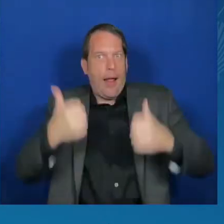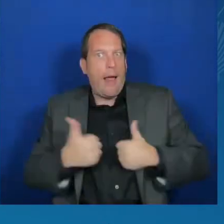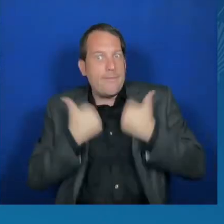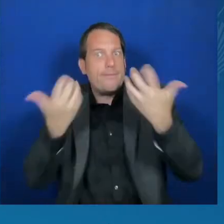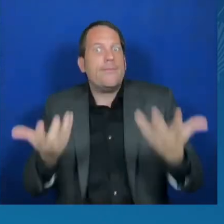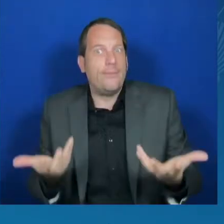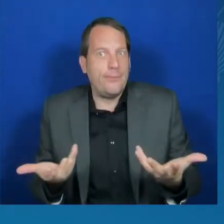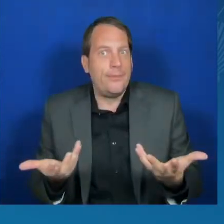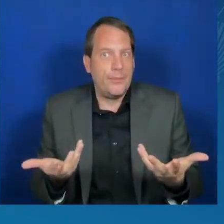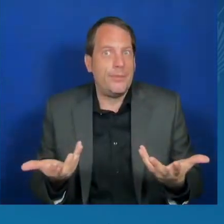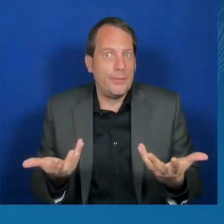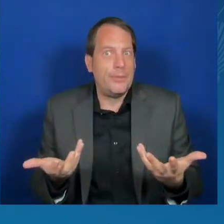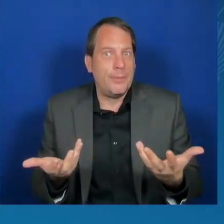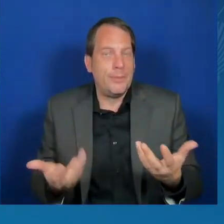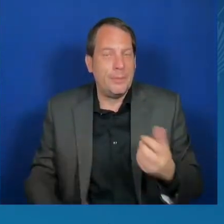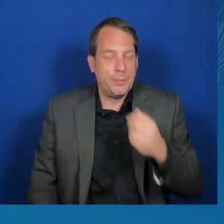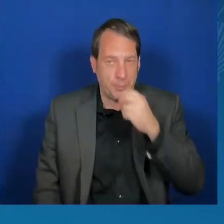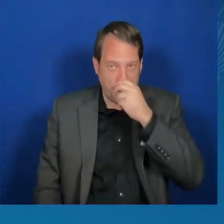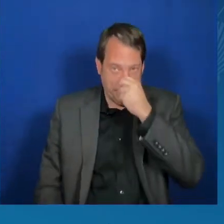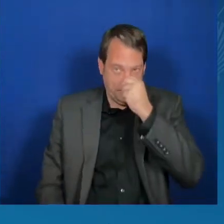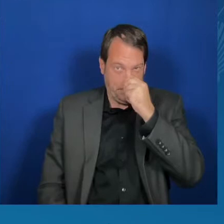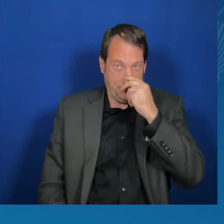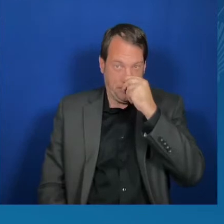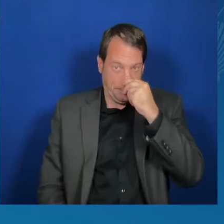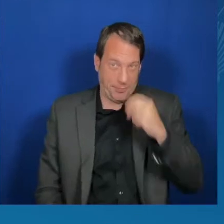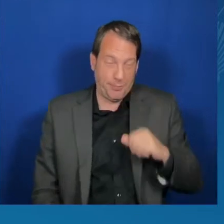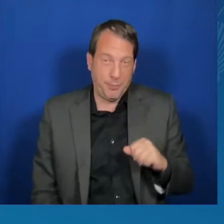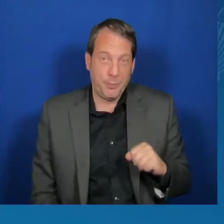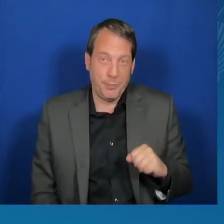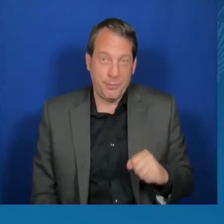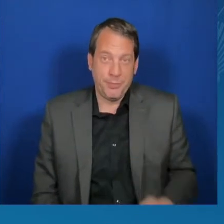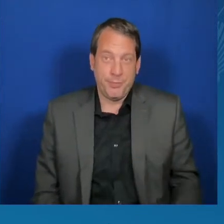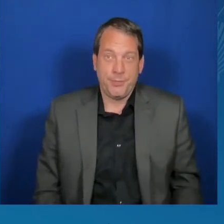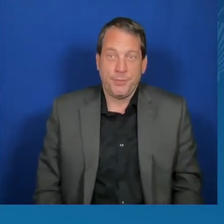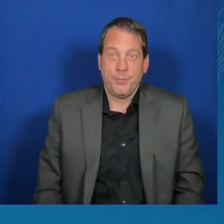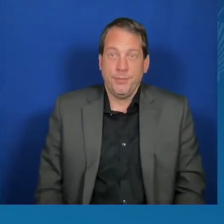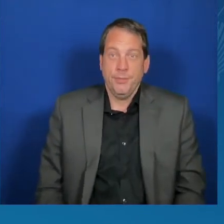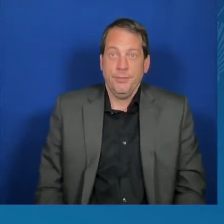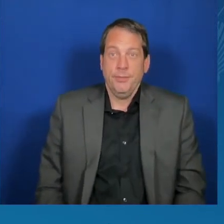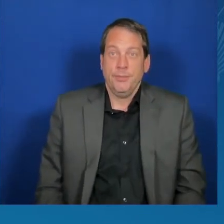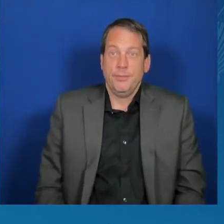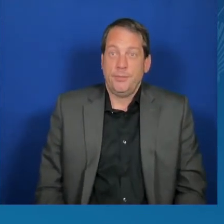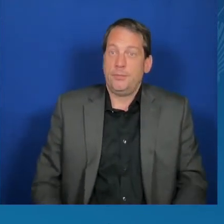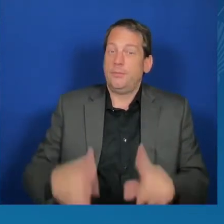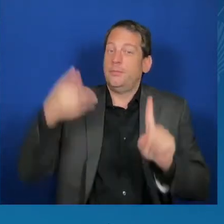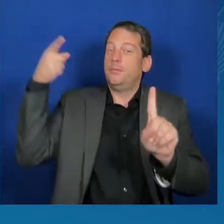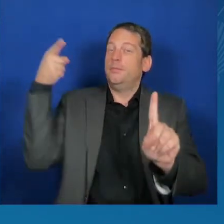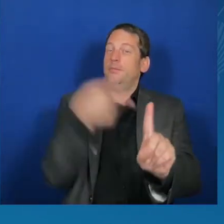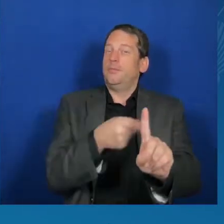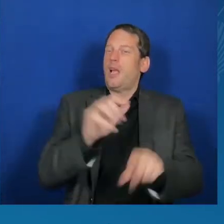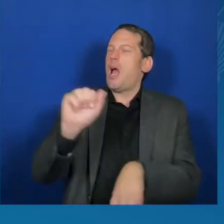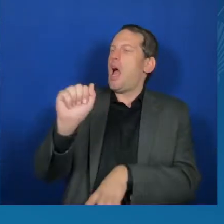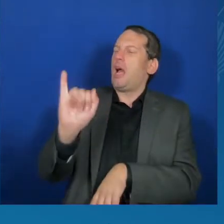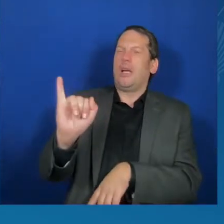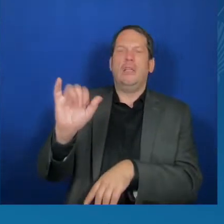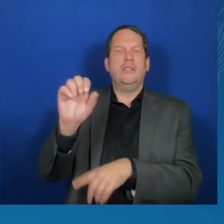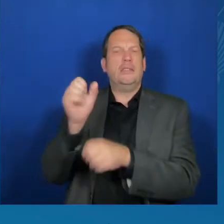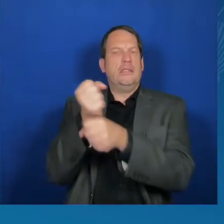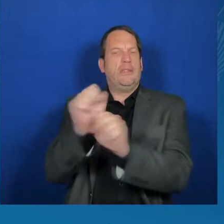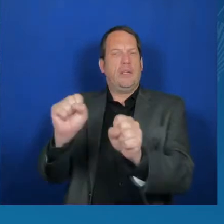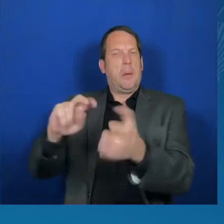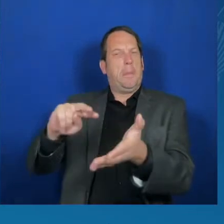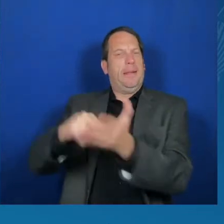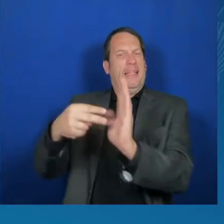Accordingly, to define AI safety, I offer that we must consider